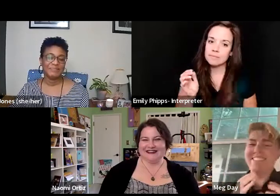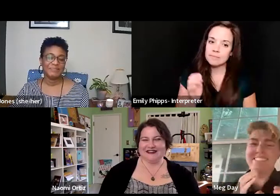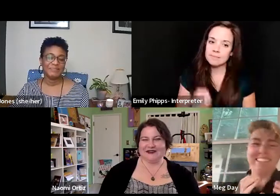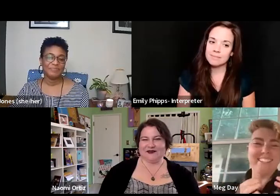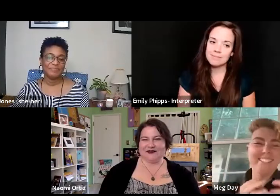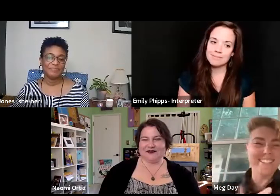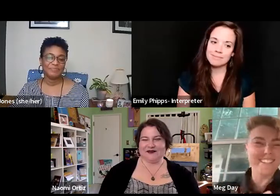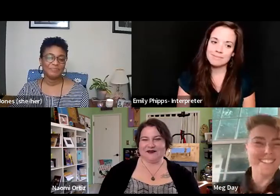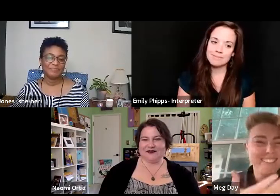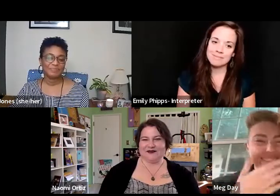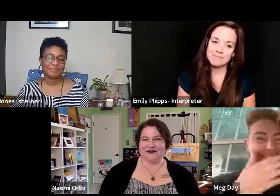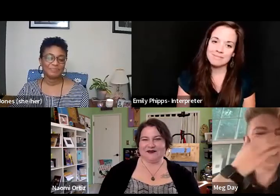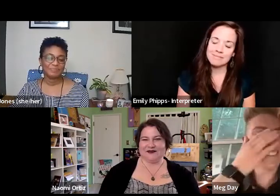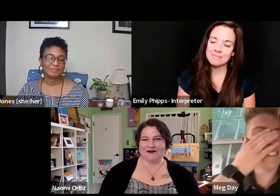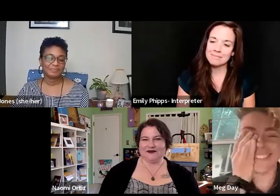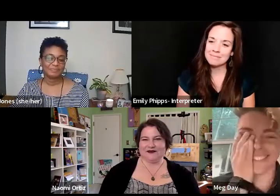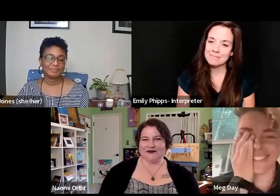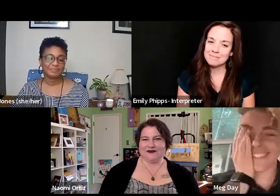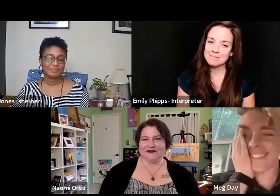And I guess like,